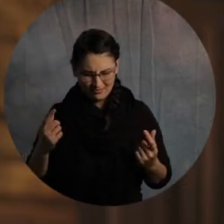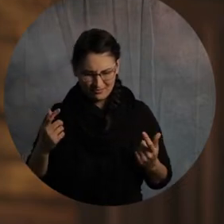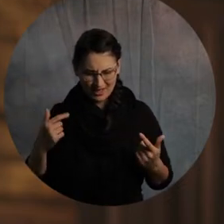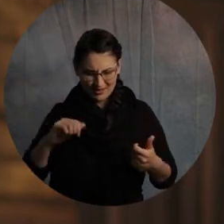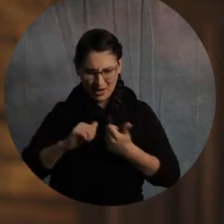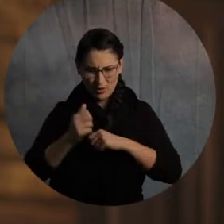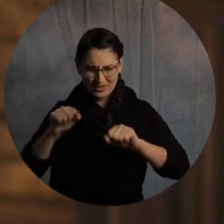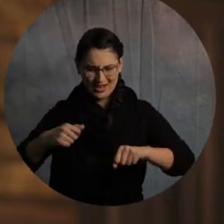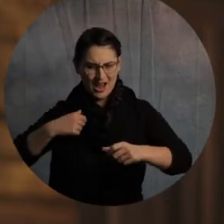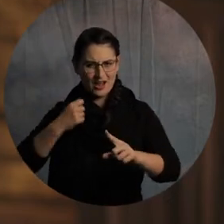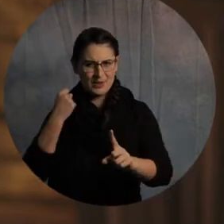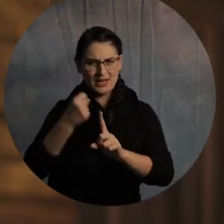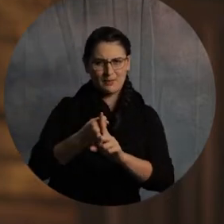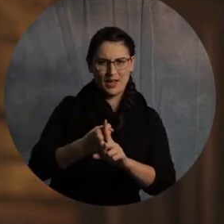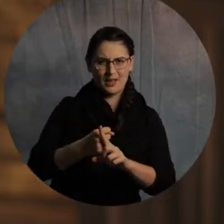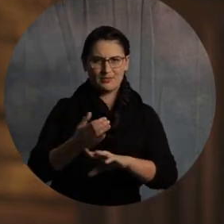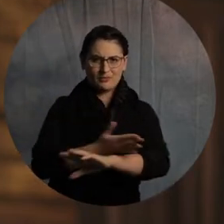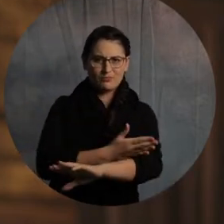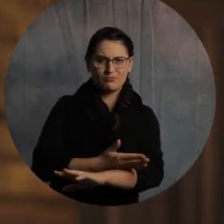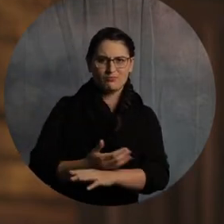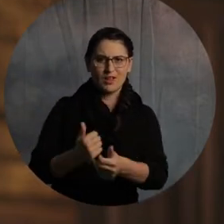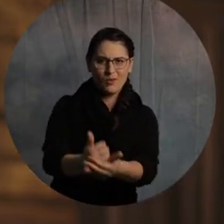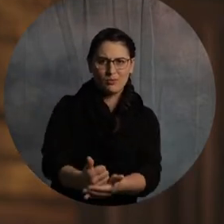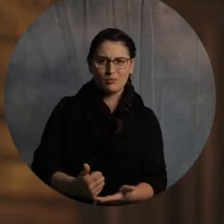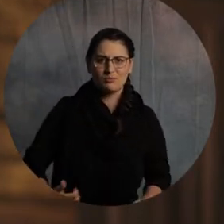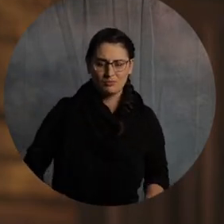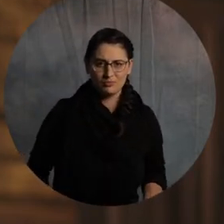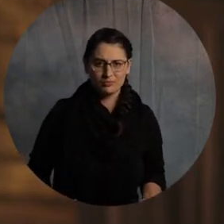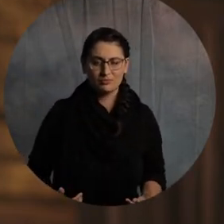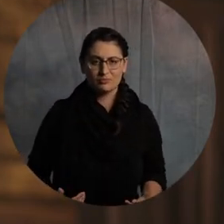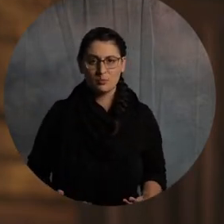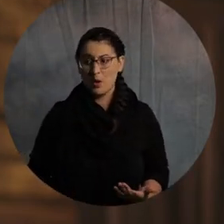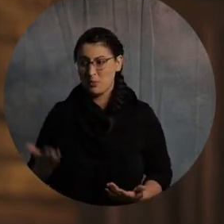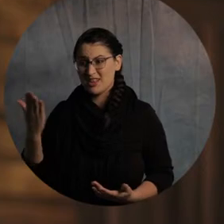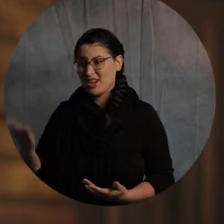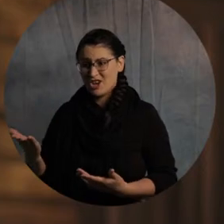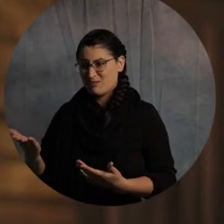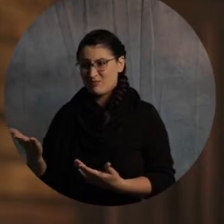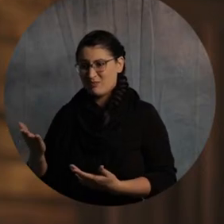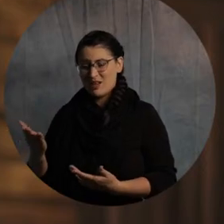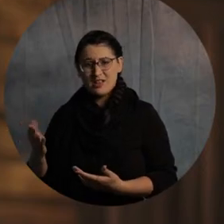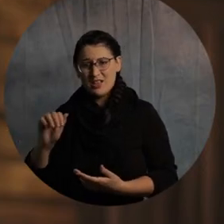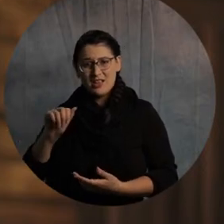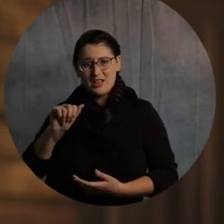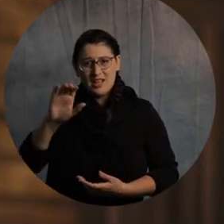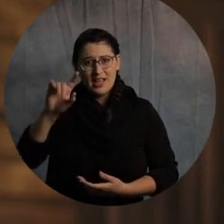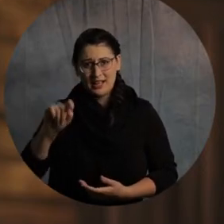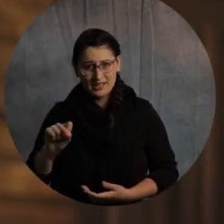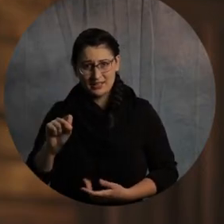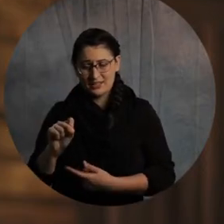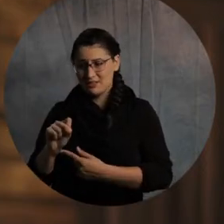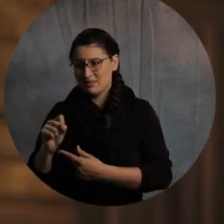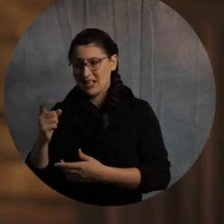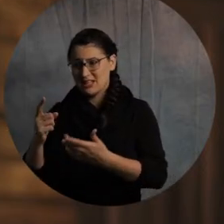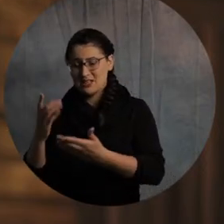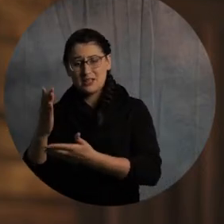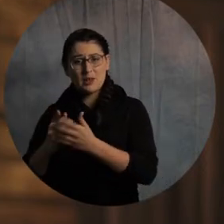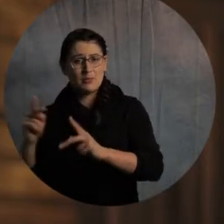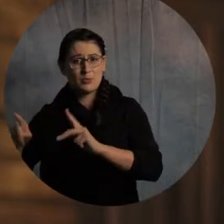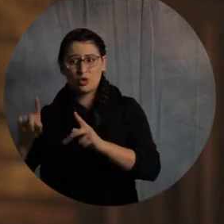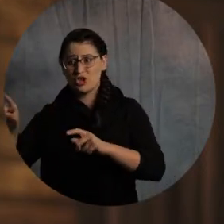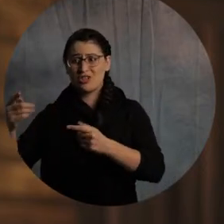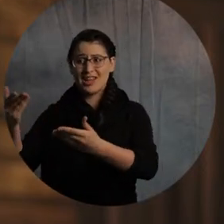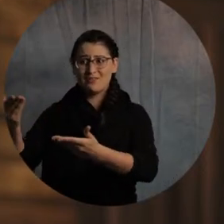And what we lost is, right there in the book of Acts, there were couples who were doing nothing more than inviting Paul to come lead a Bible study at their house